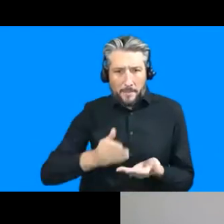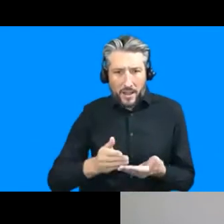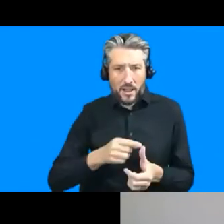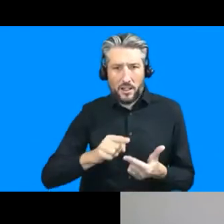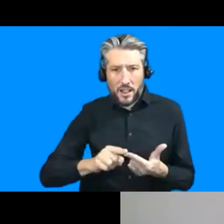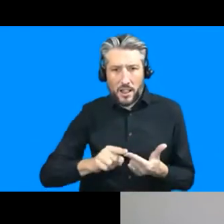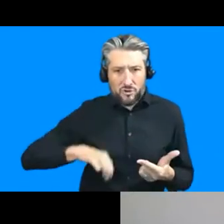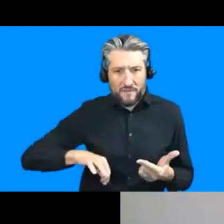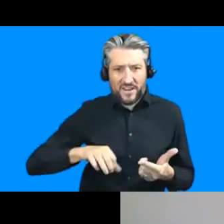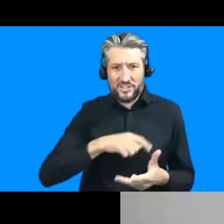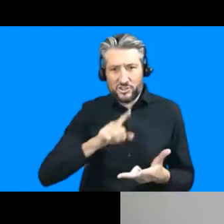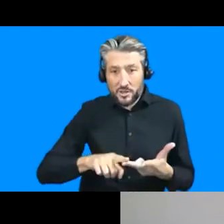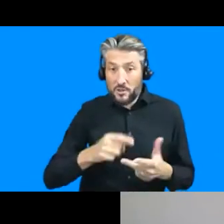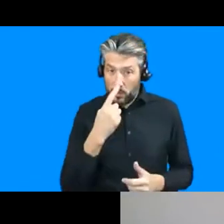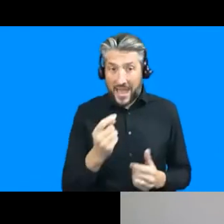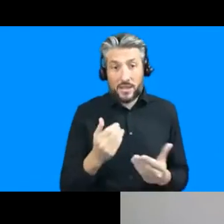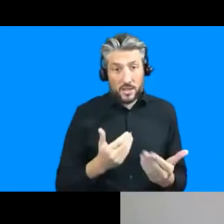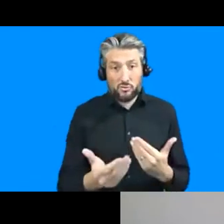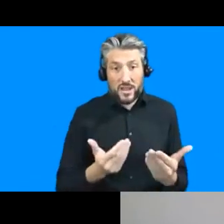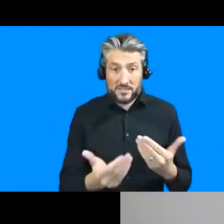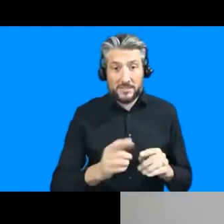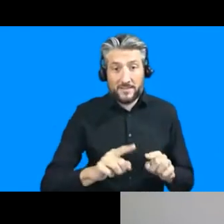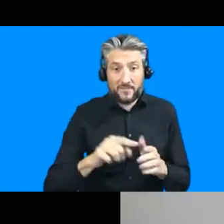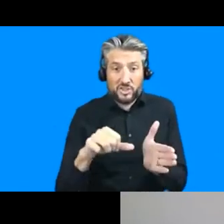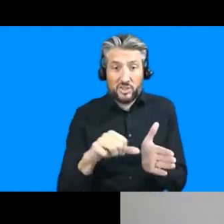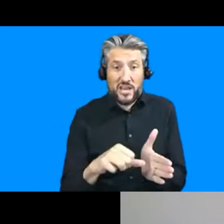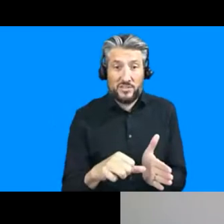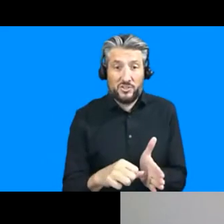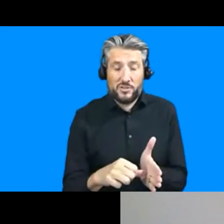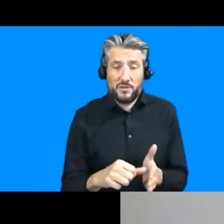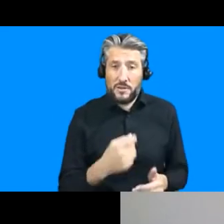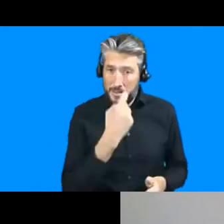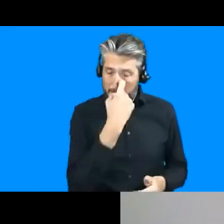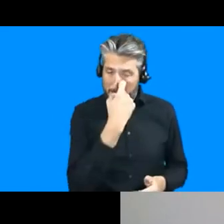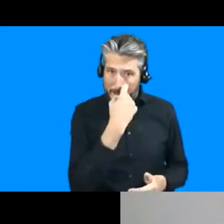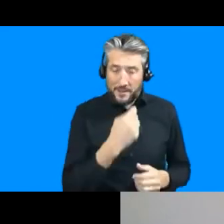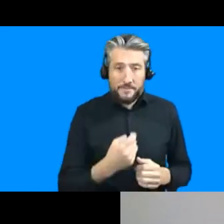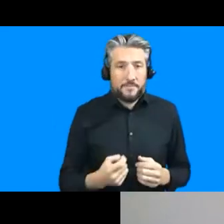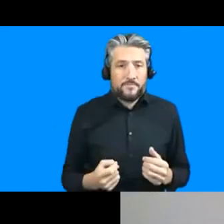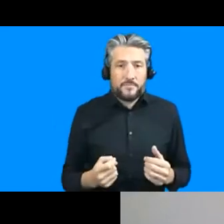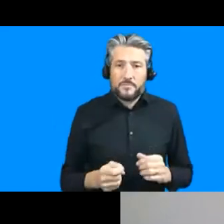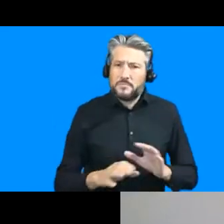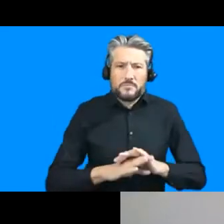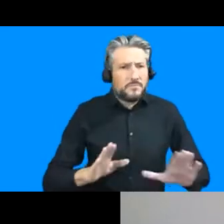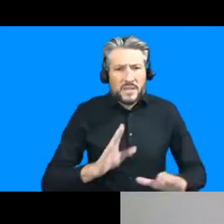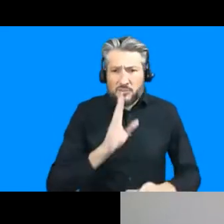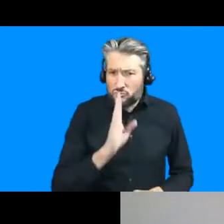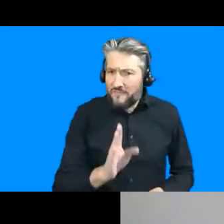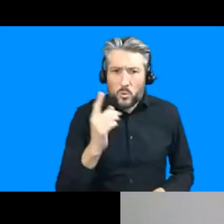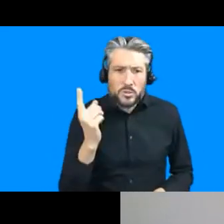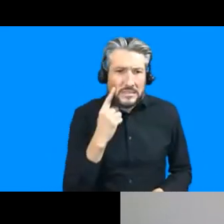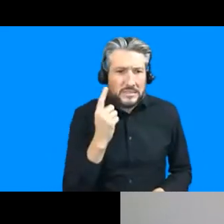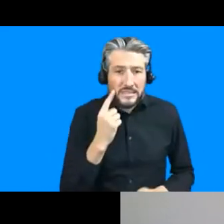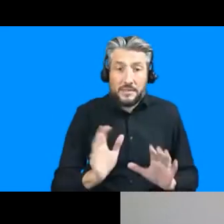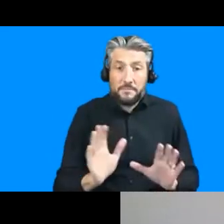challenges can be addressed the pathway is not necessarily uh you know linear and and straightforward but uh and and